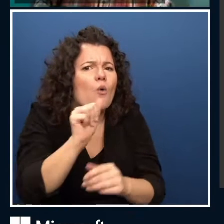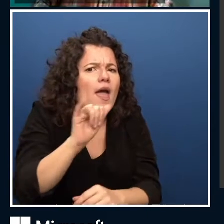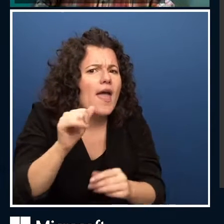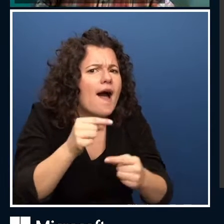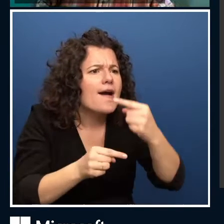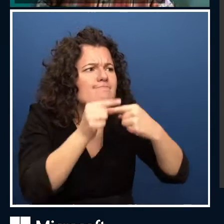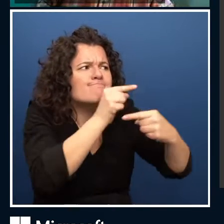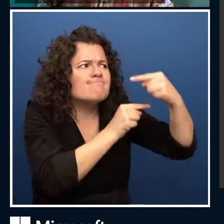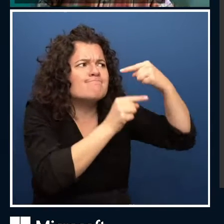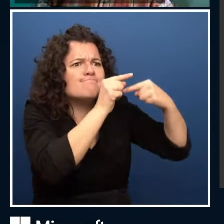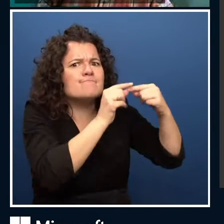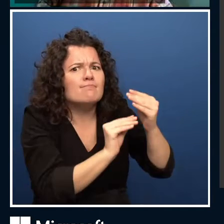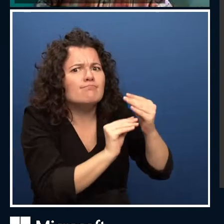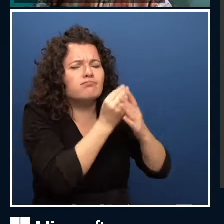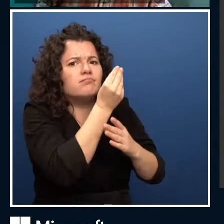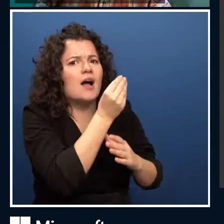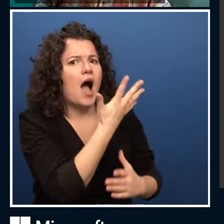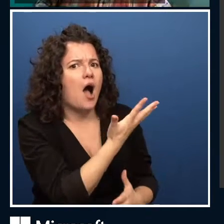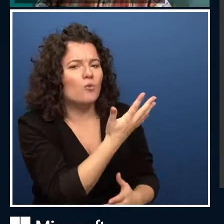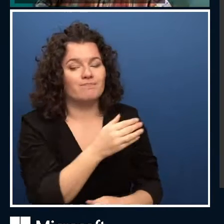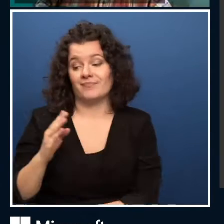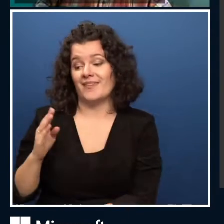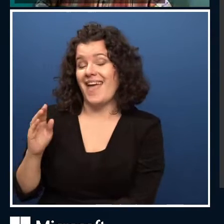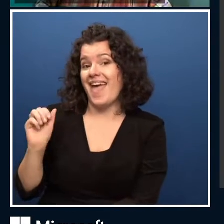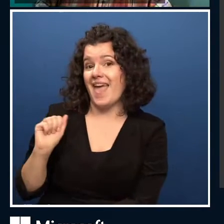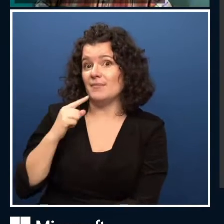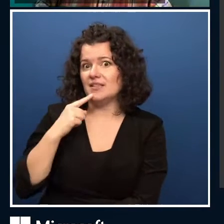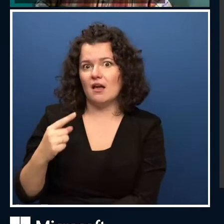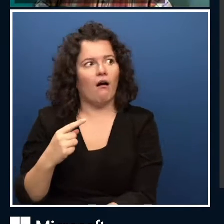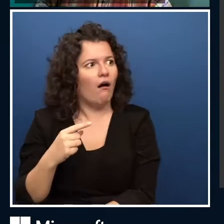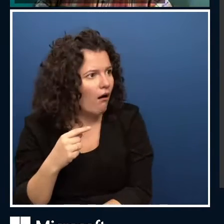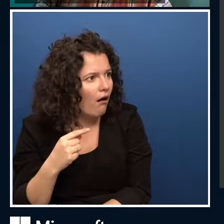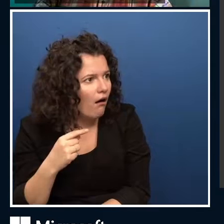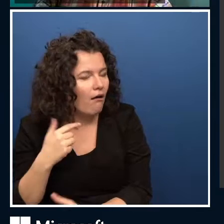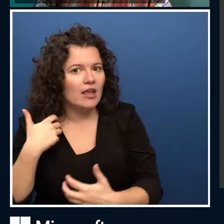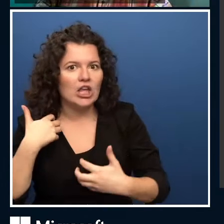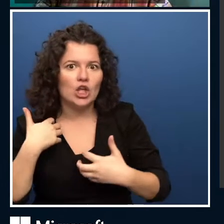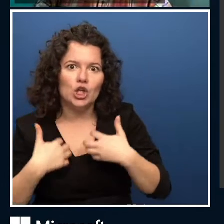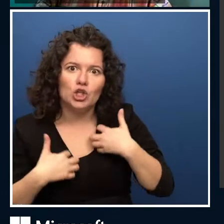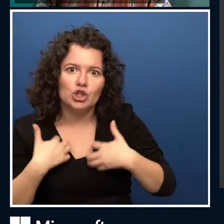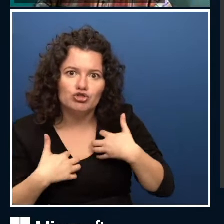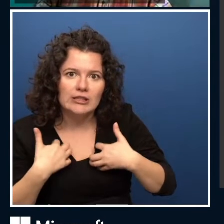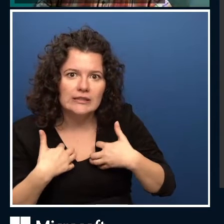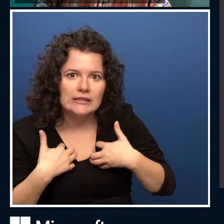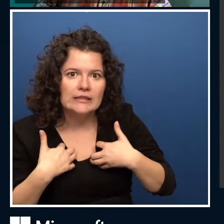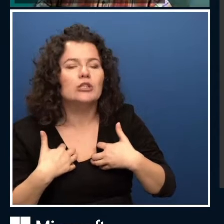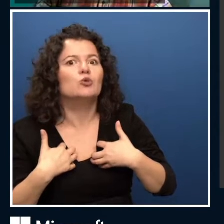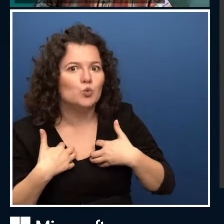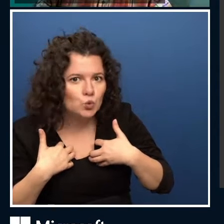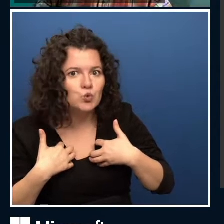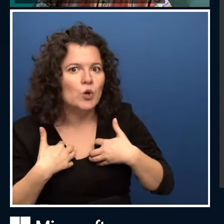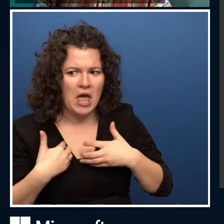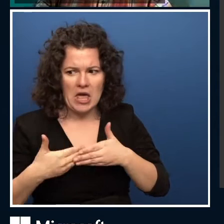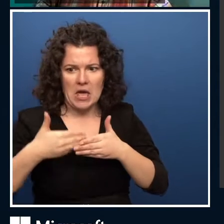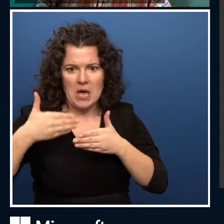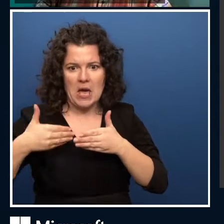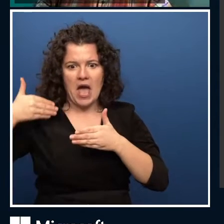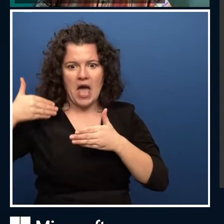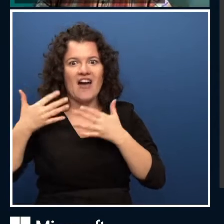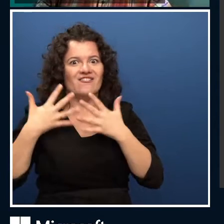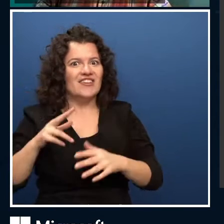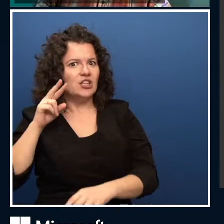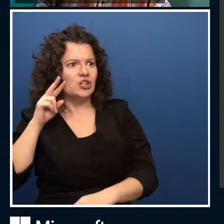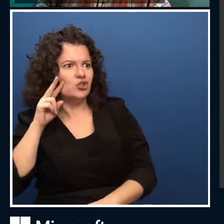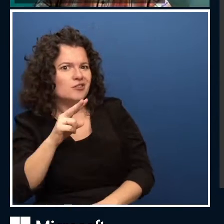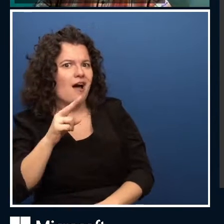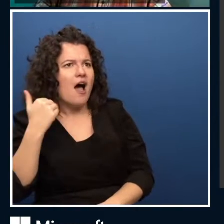No, so this is a really interesting one. And it's actually something that I only did very, very recently. And I highly encourage, I'm only going